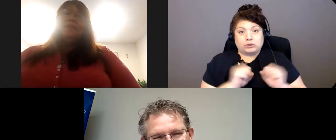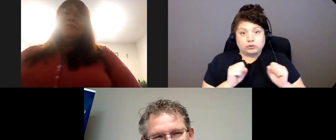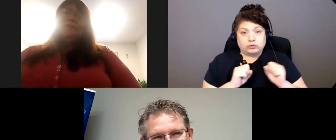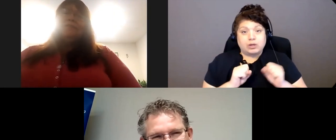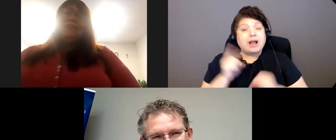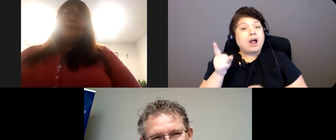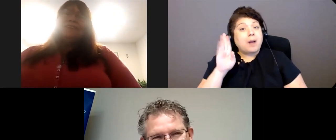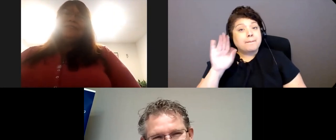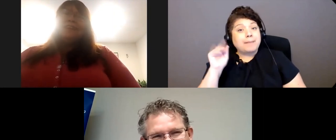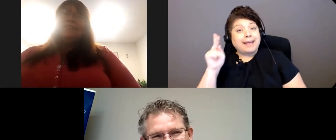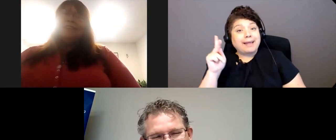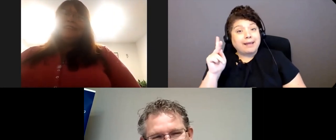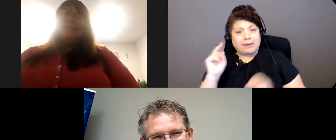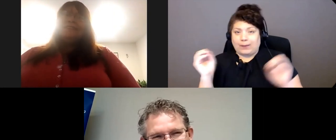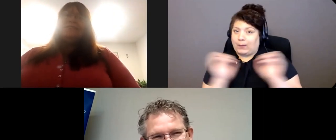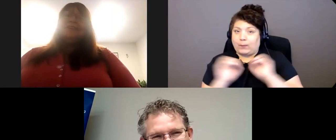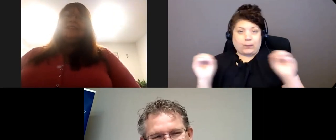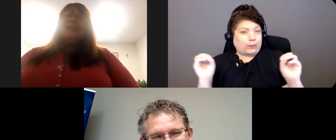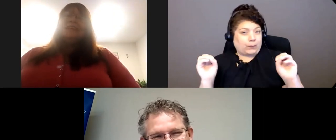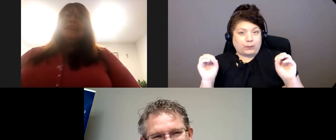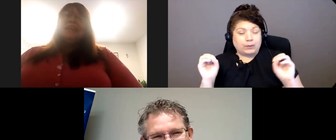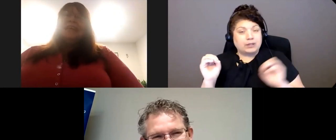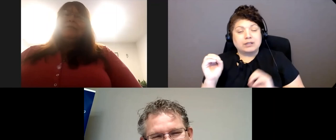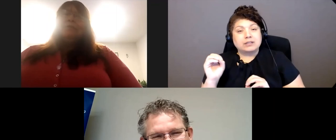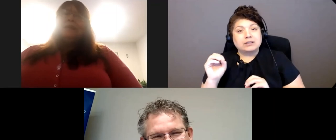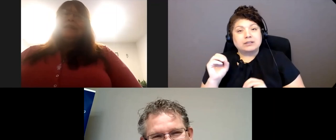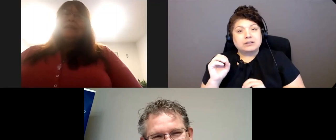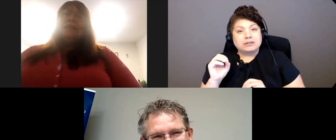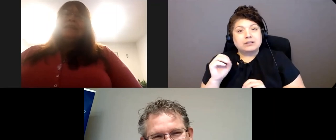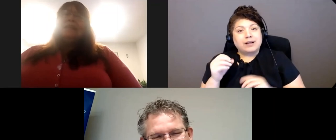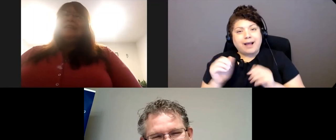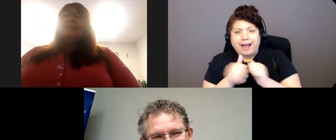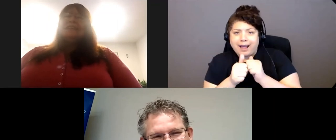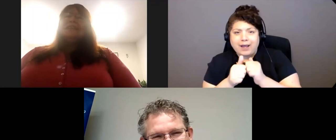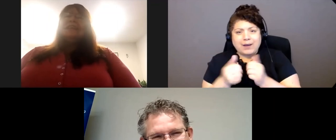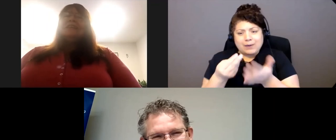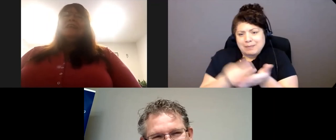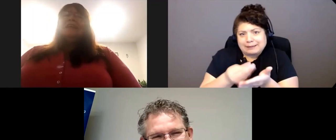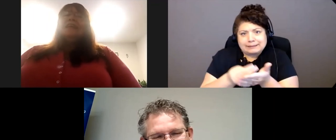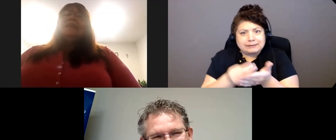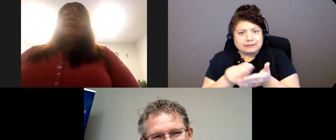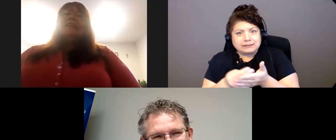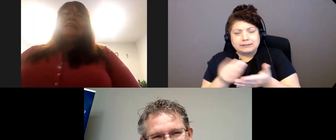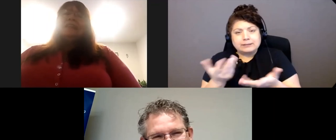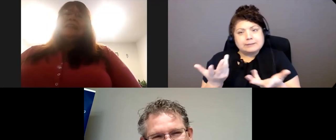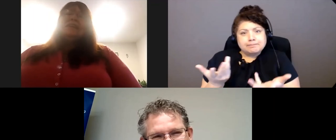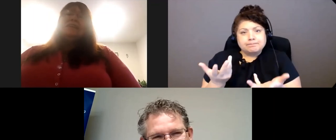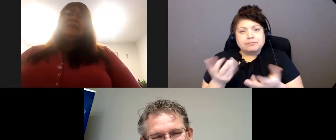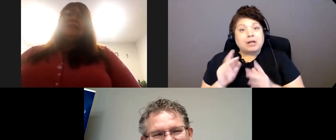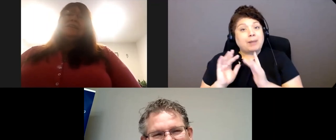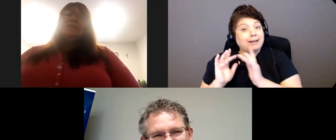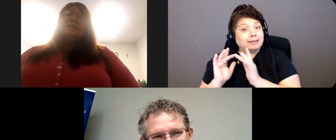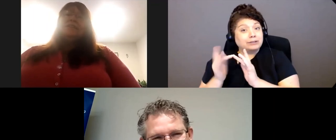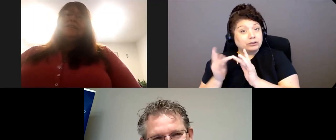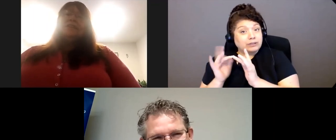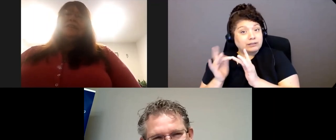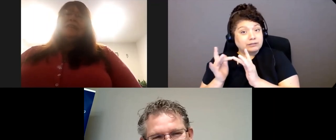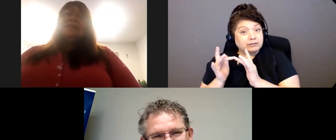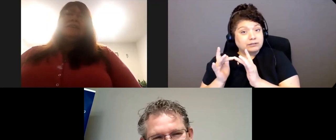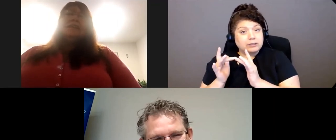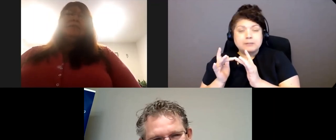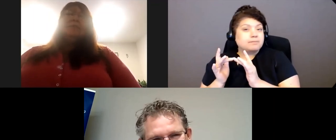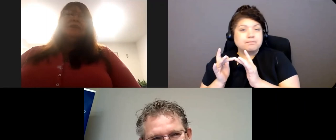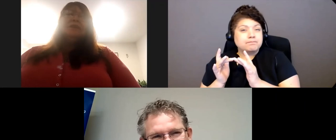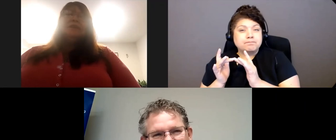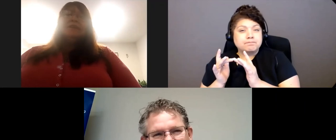uh, find ways of getting money. And like I said, again, internet, they're not very good at